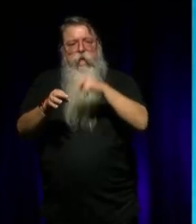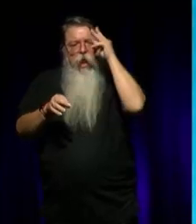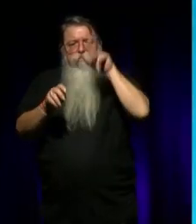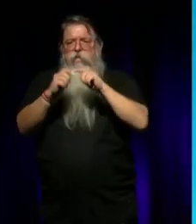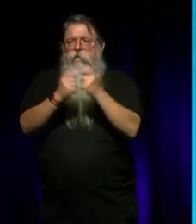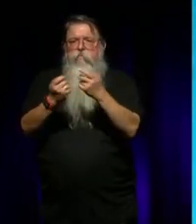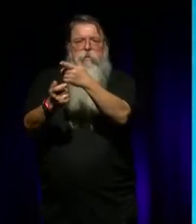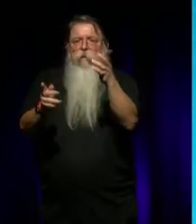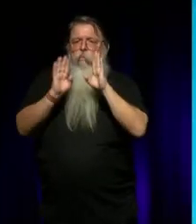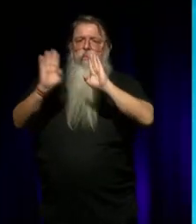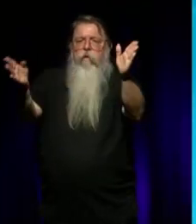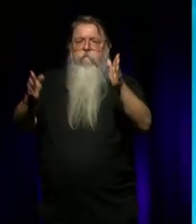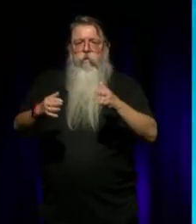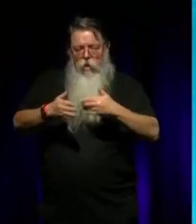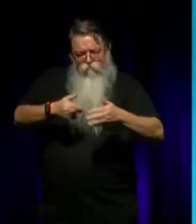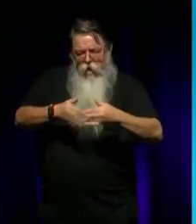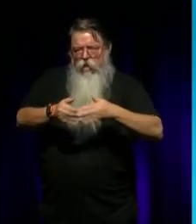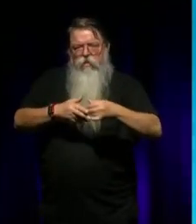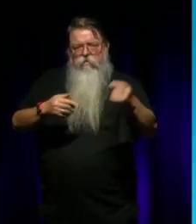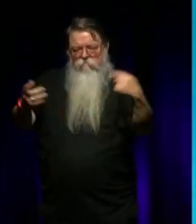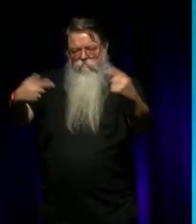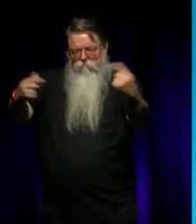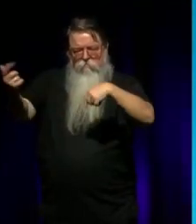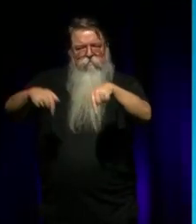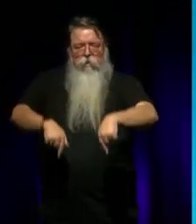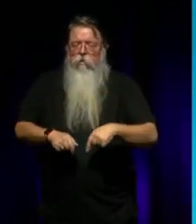wonderful job. It's been one of the best ones I've been too.